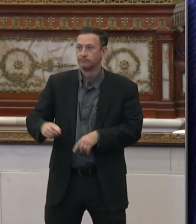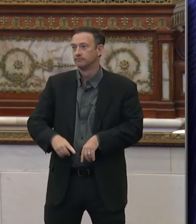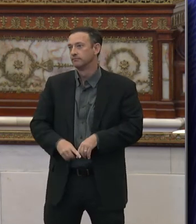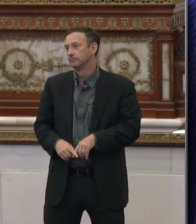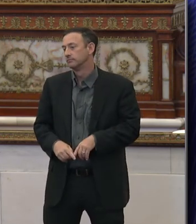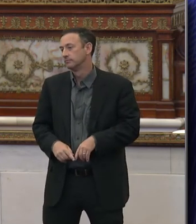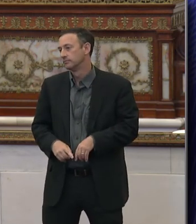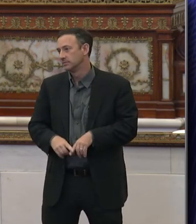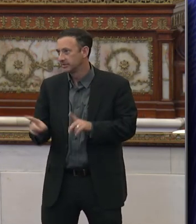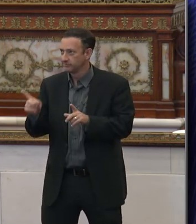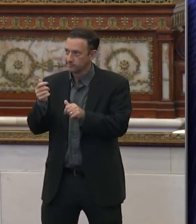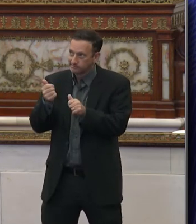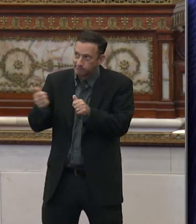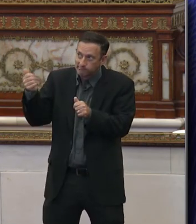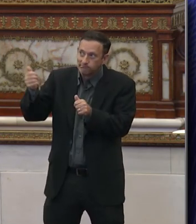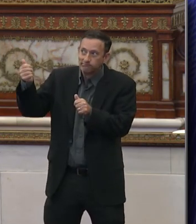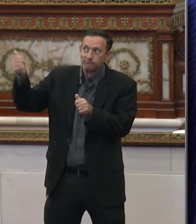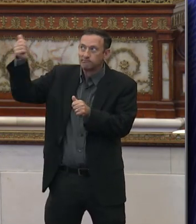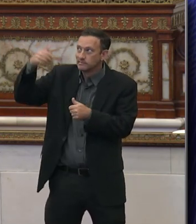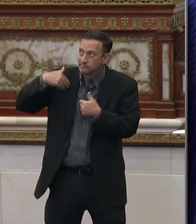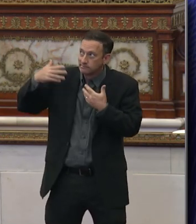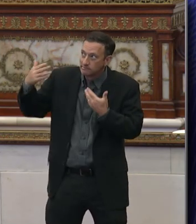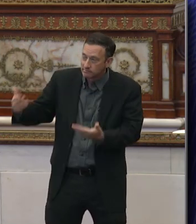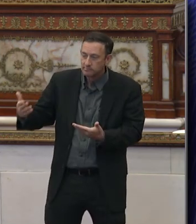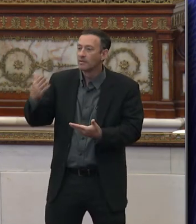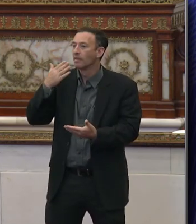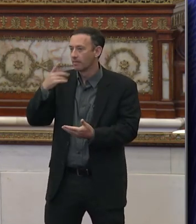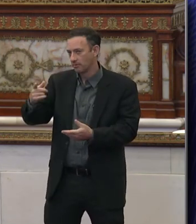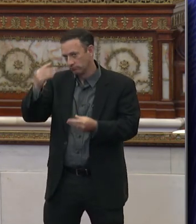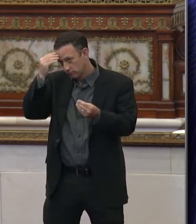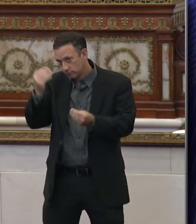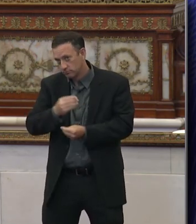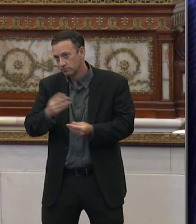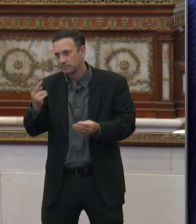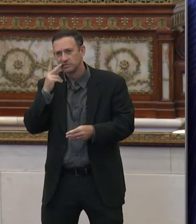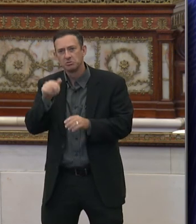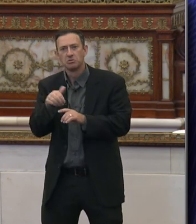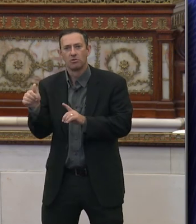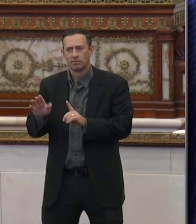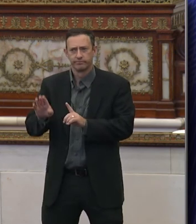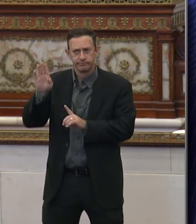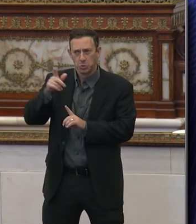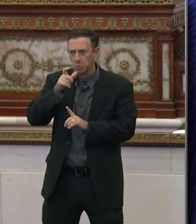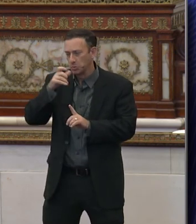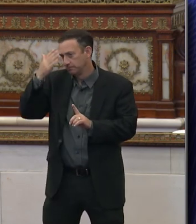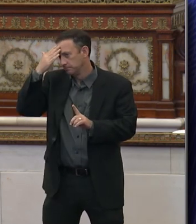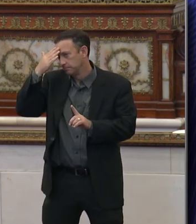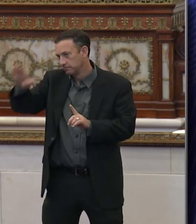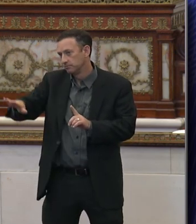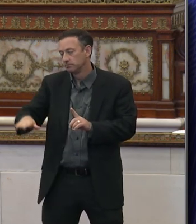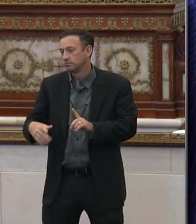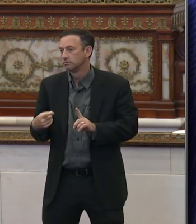segments of the administration, and haven't gotten it. So I thank you for providing. I see another hand up, but I can't tell who that is.